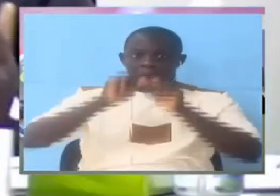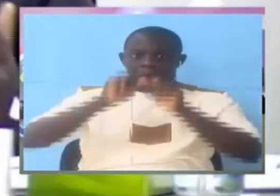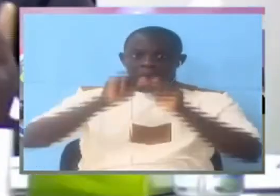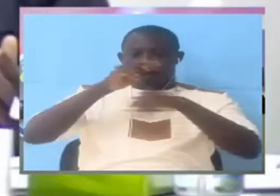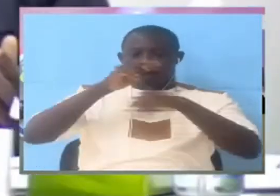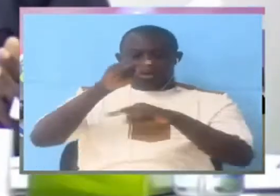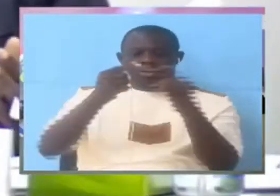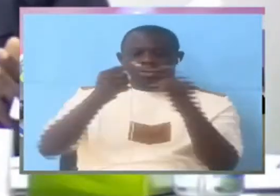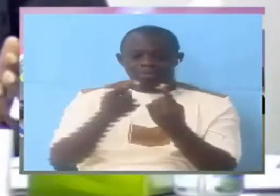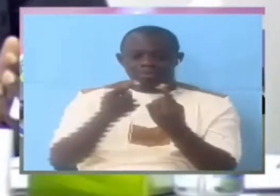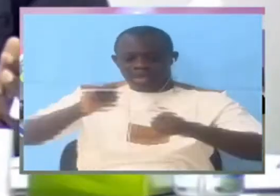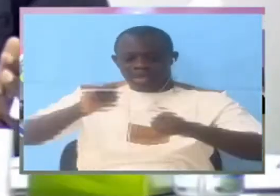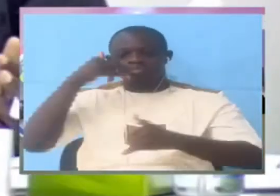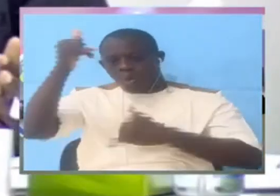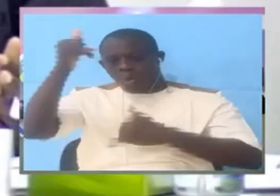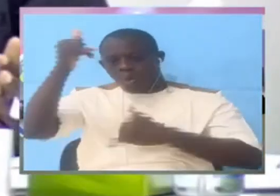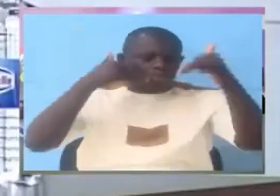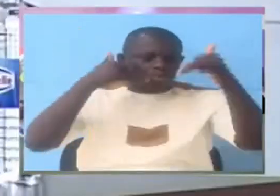knew nothing about it